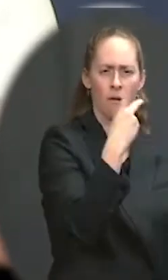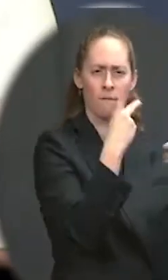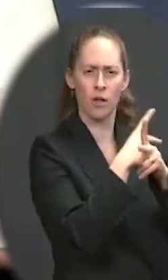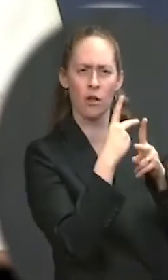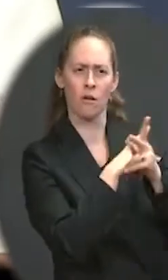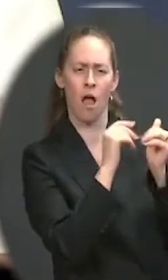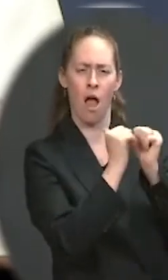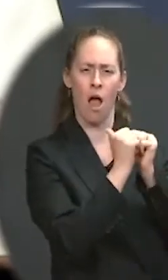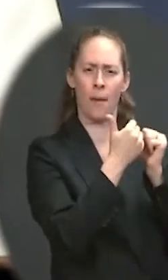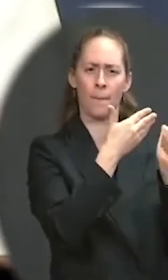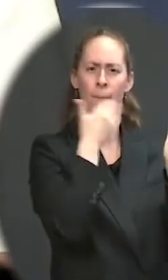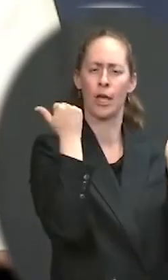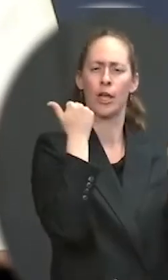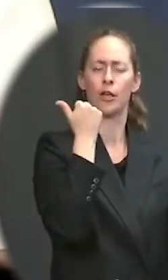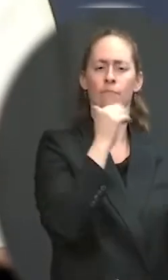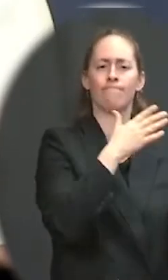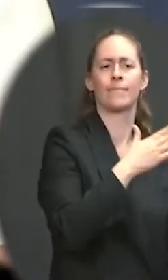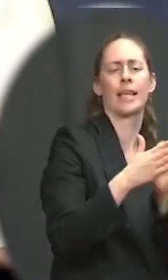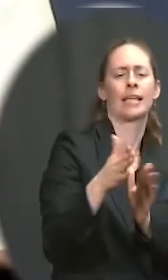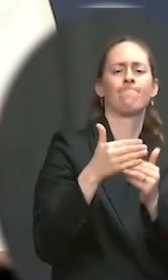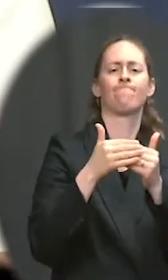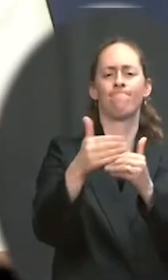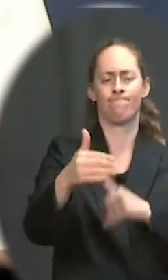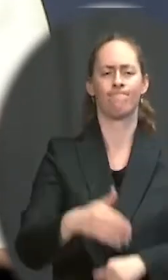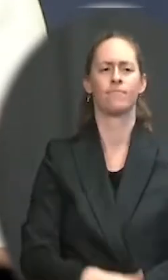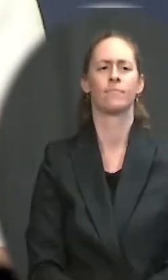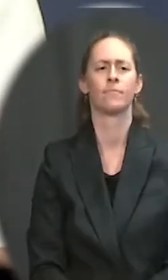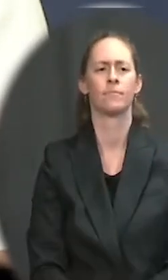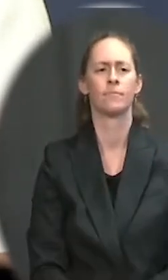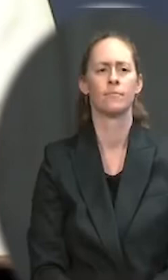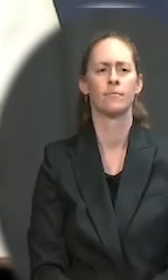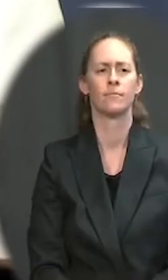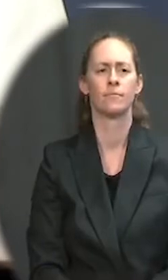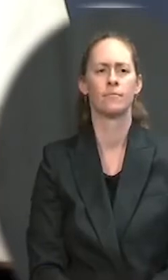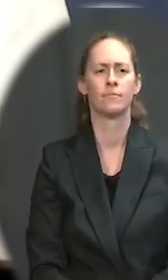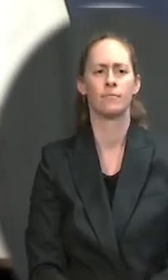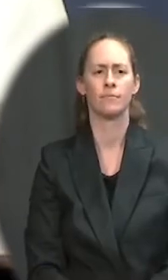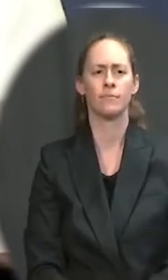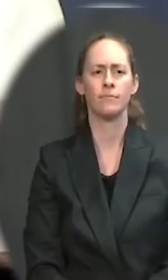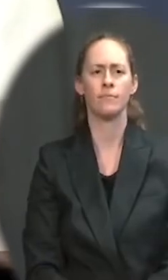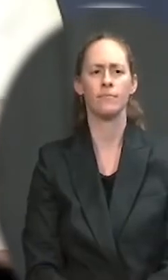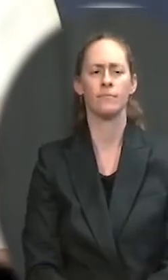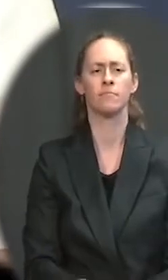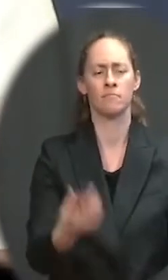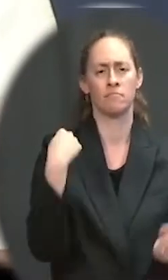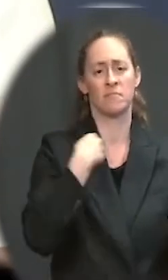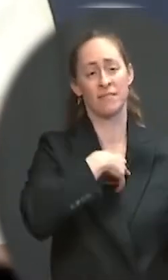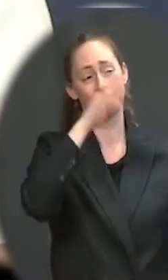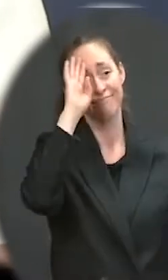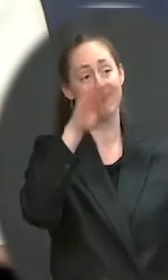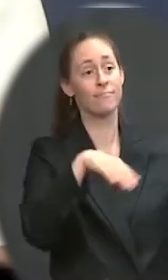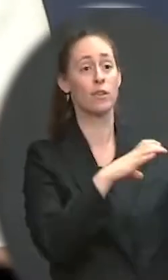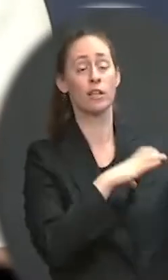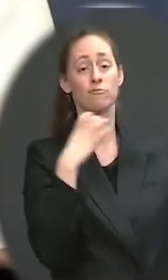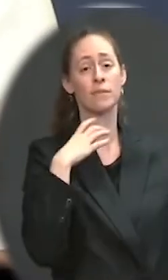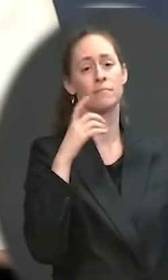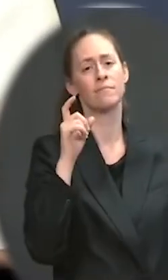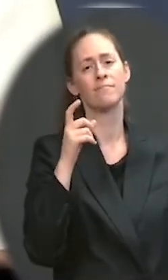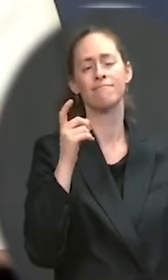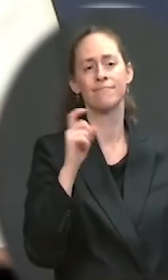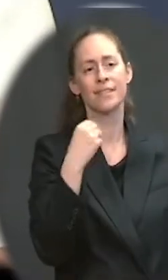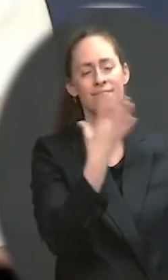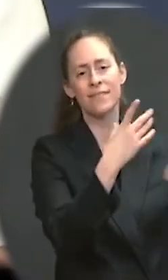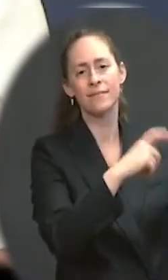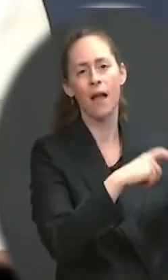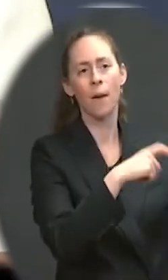on making that case. We expect Congress to act in a timely manner to raise or suspend the debt ceiling, as they